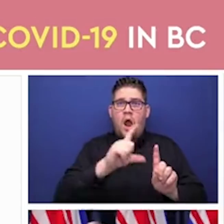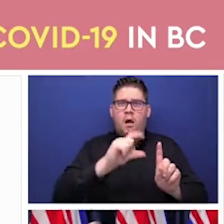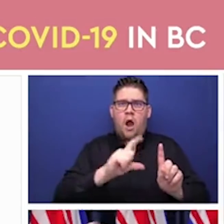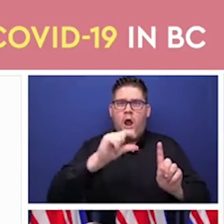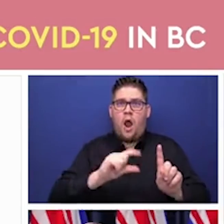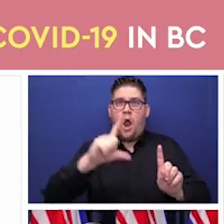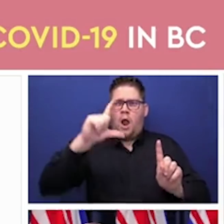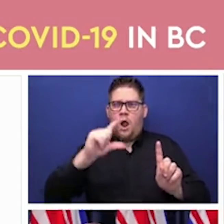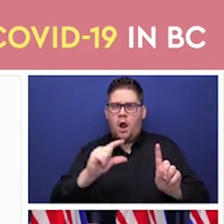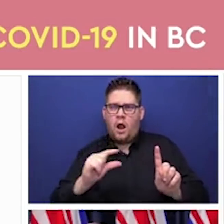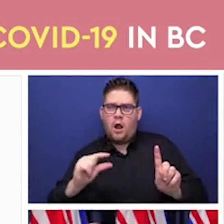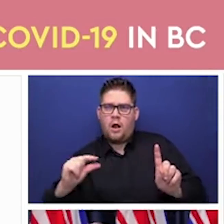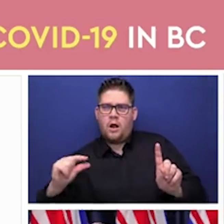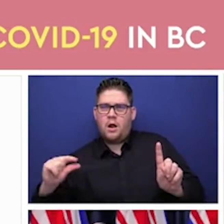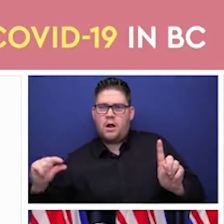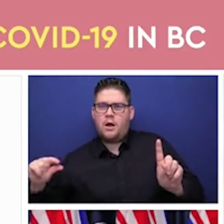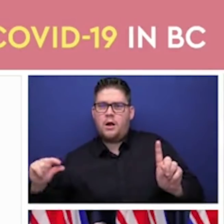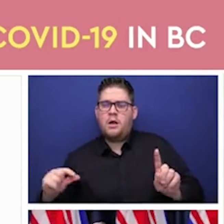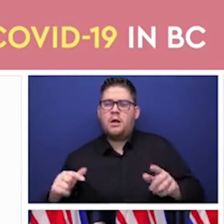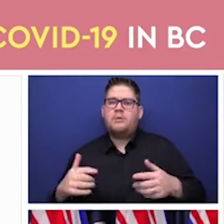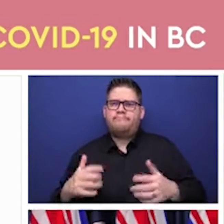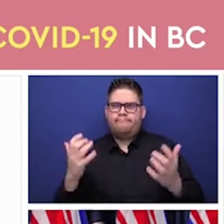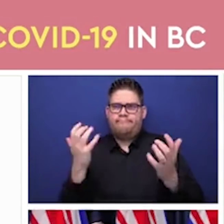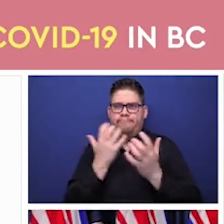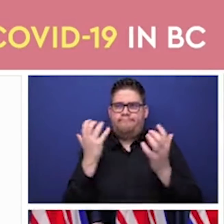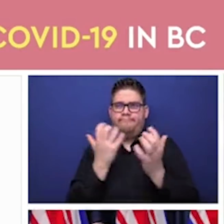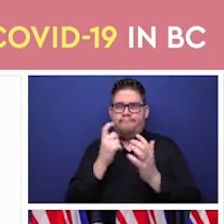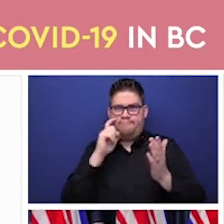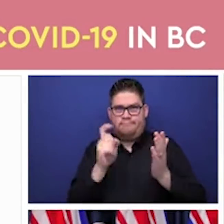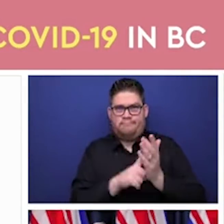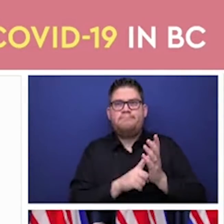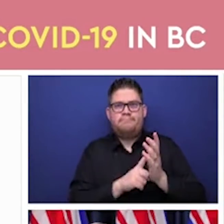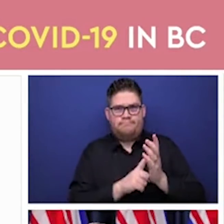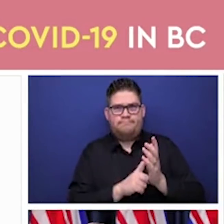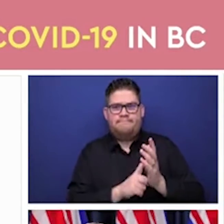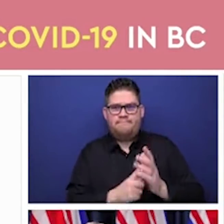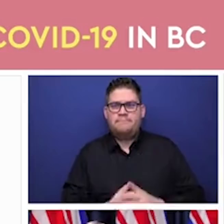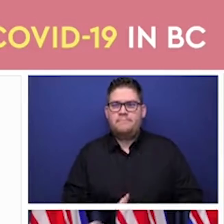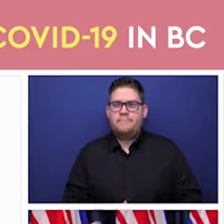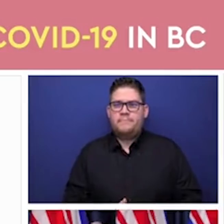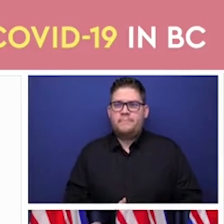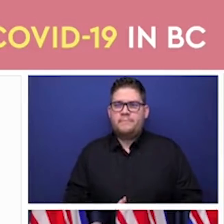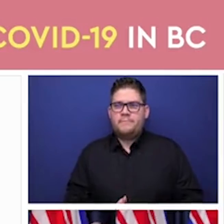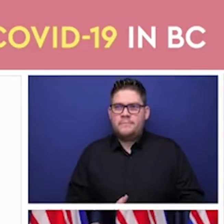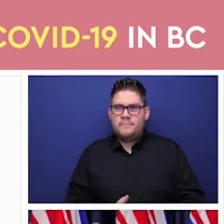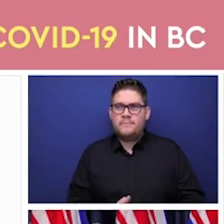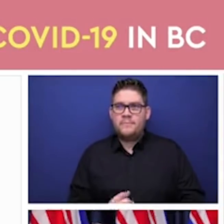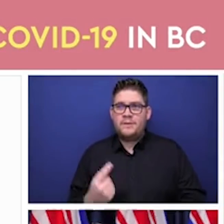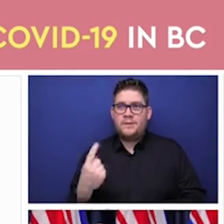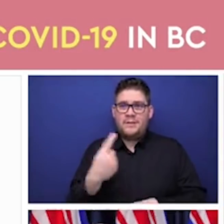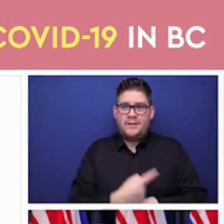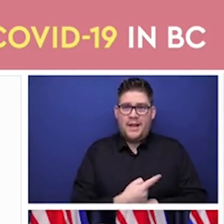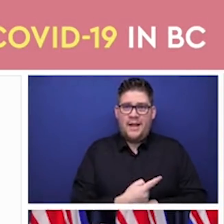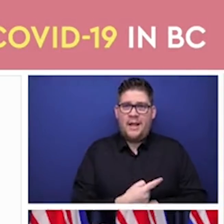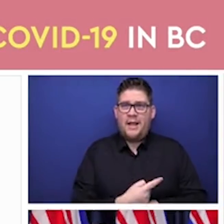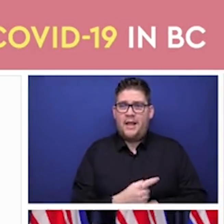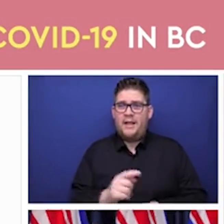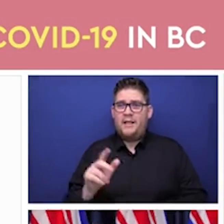really such a miracle for us in that sector to have finally been able to protect those residents.